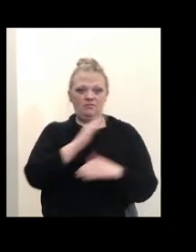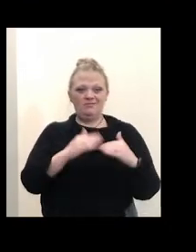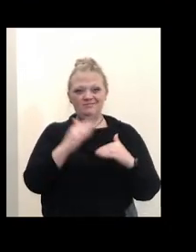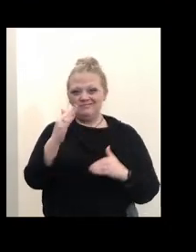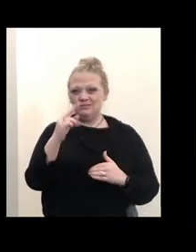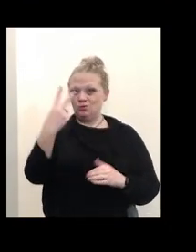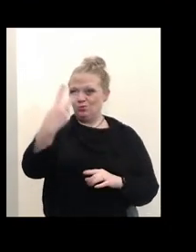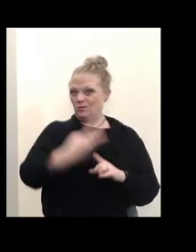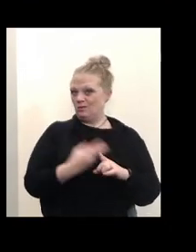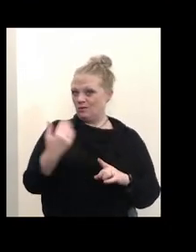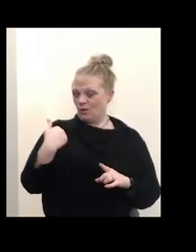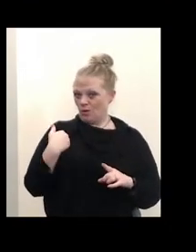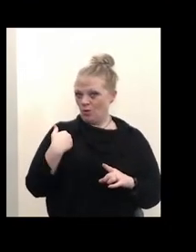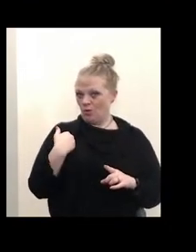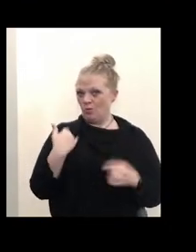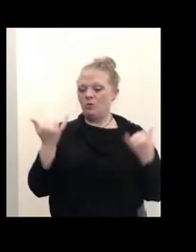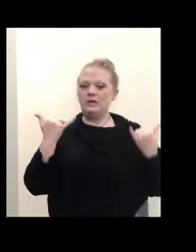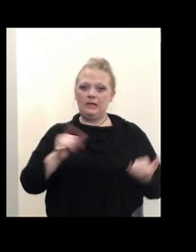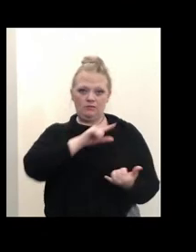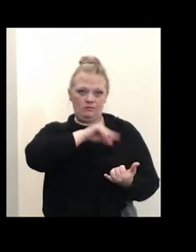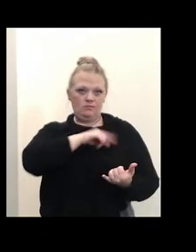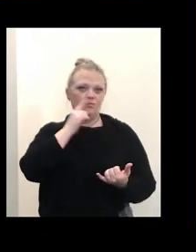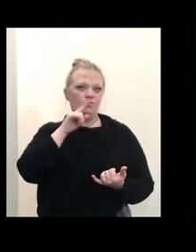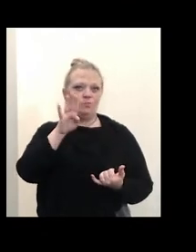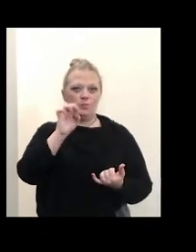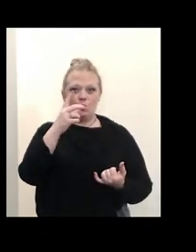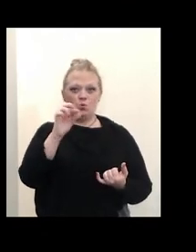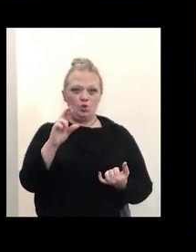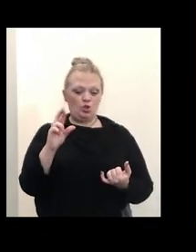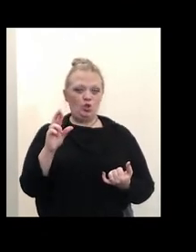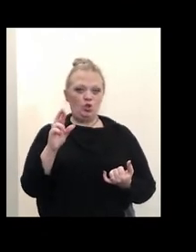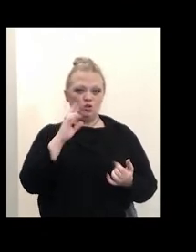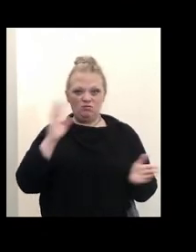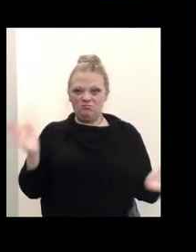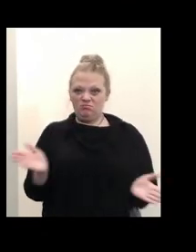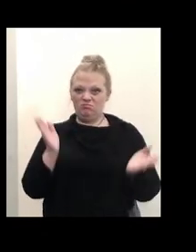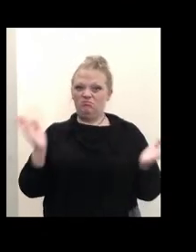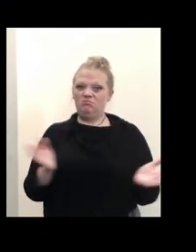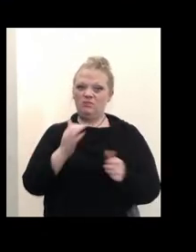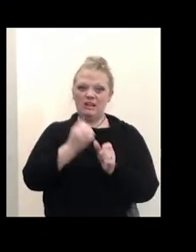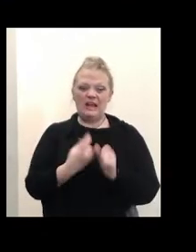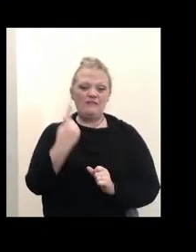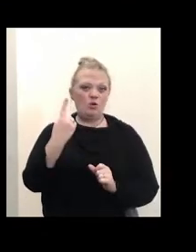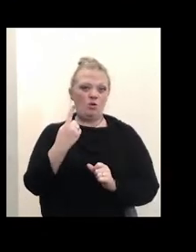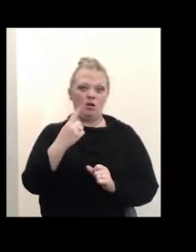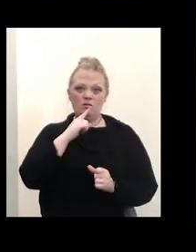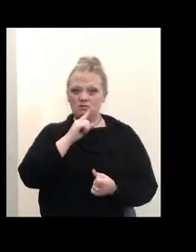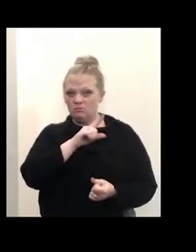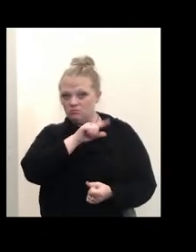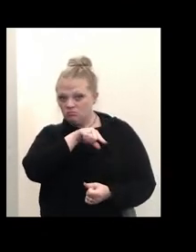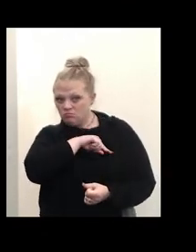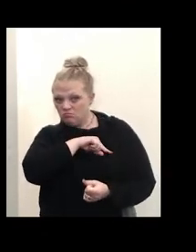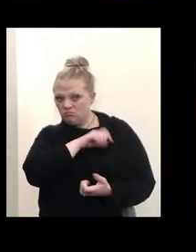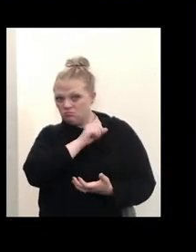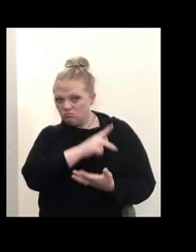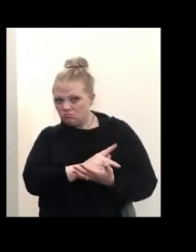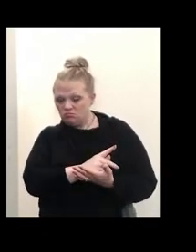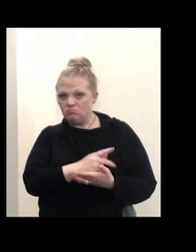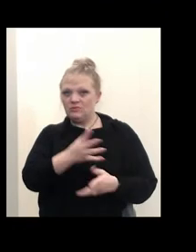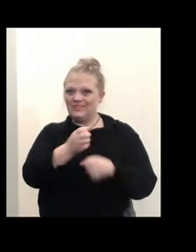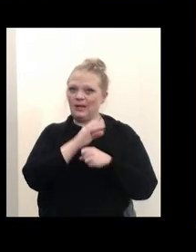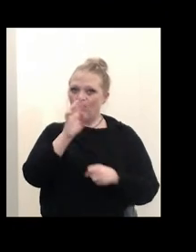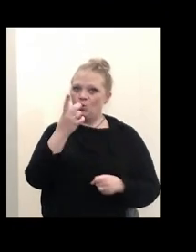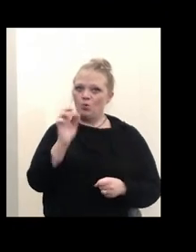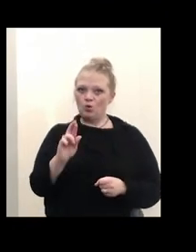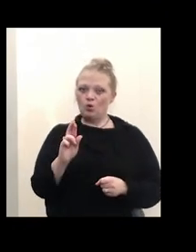are eligible for that booster dose. So really want to encourage everybody who is eligible to get a booster dose to get that shot. It